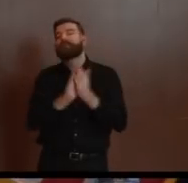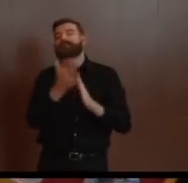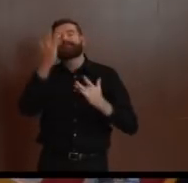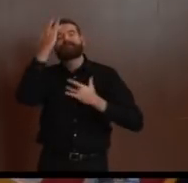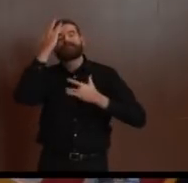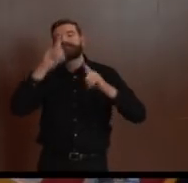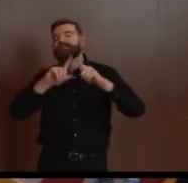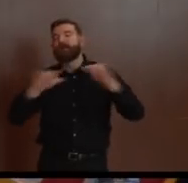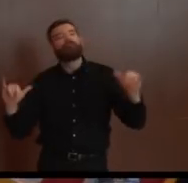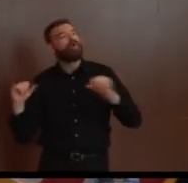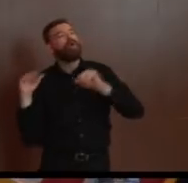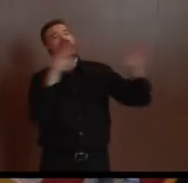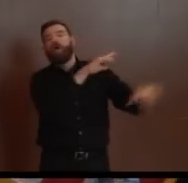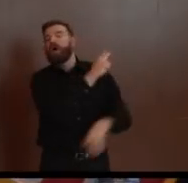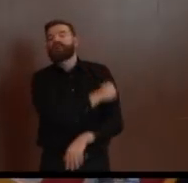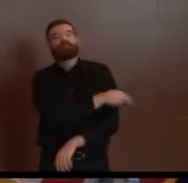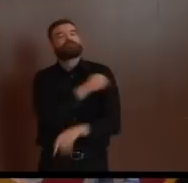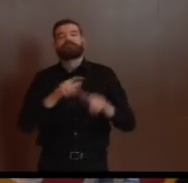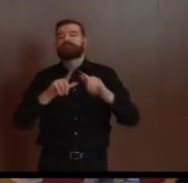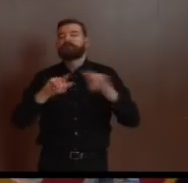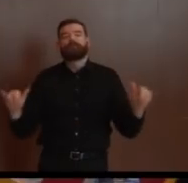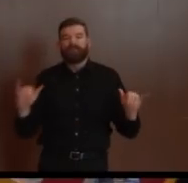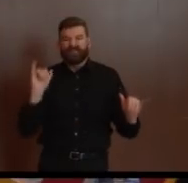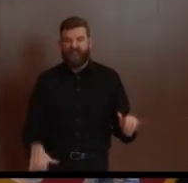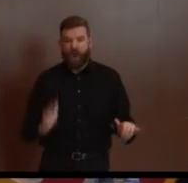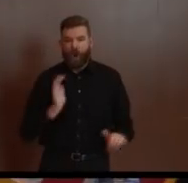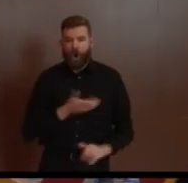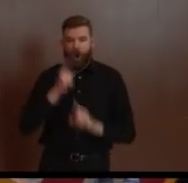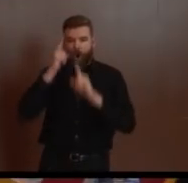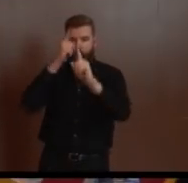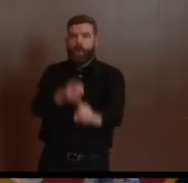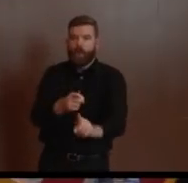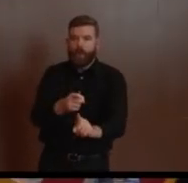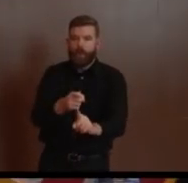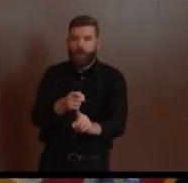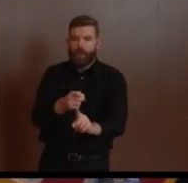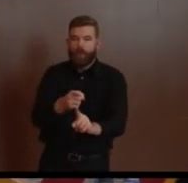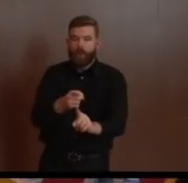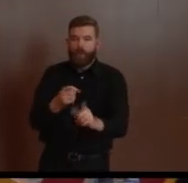wings of hospitals and complete hospitals that have been shuttered, et cetera, et cetera.